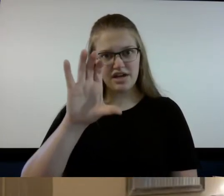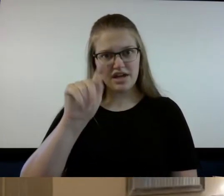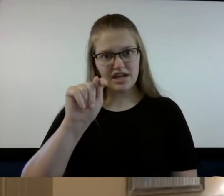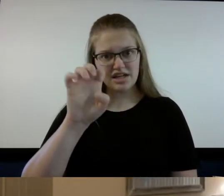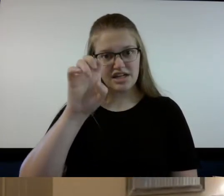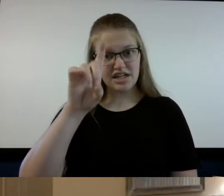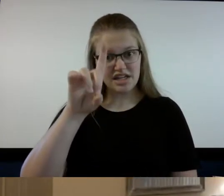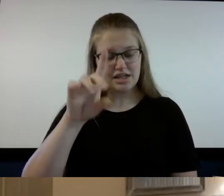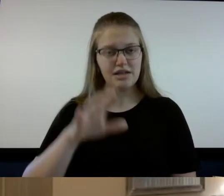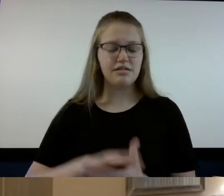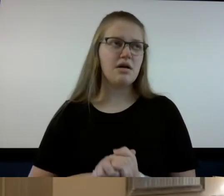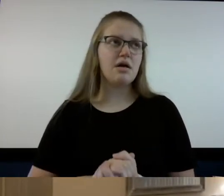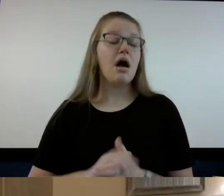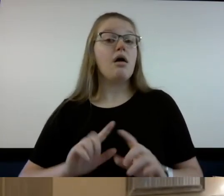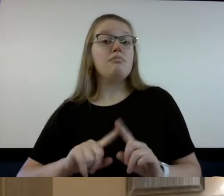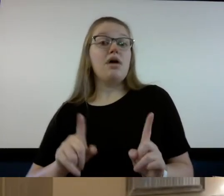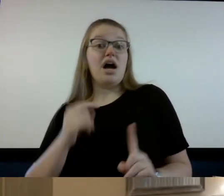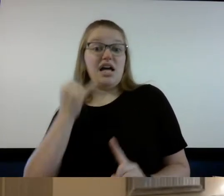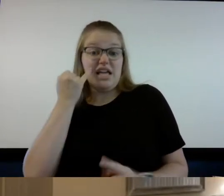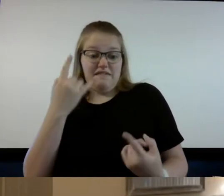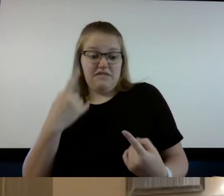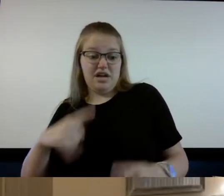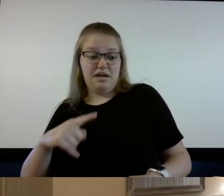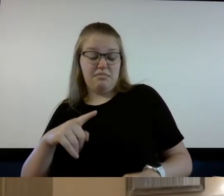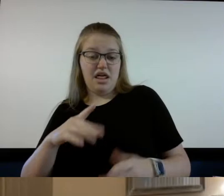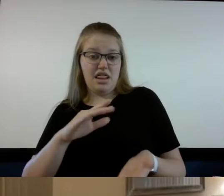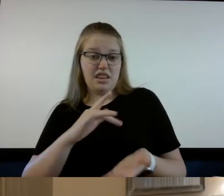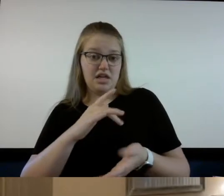caught it uh early